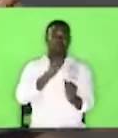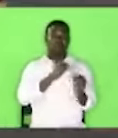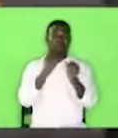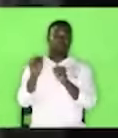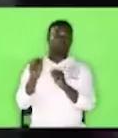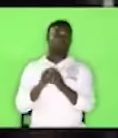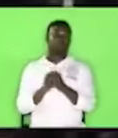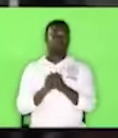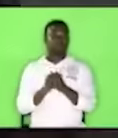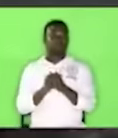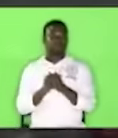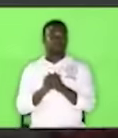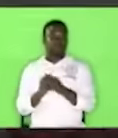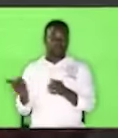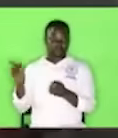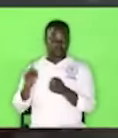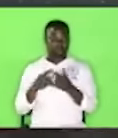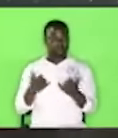up on to today